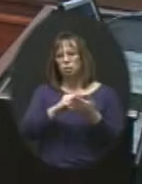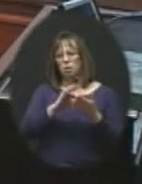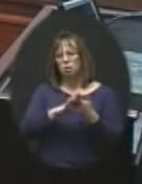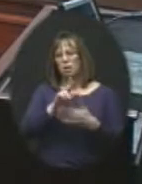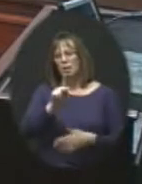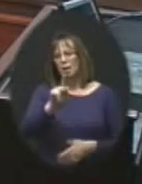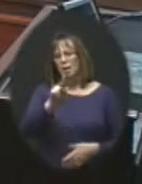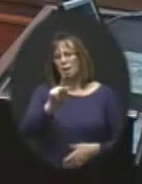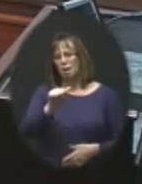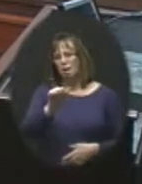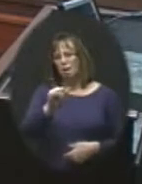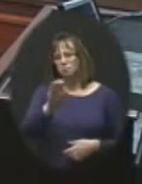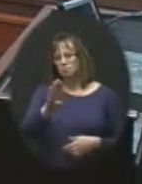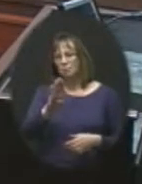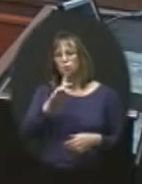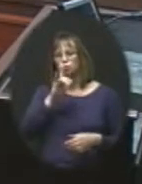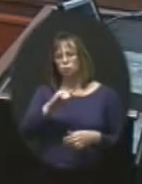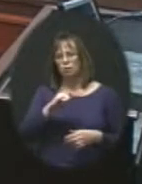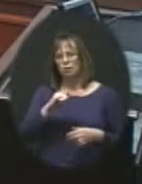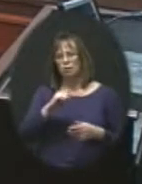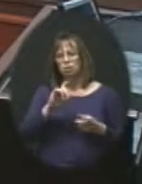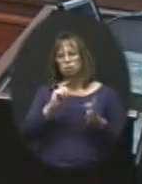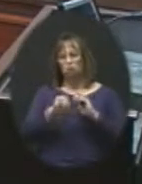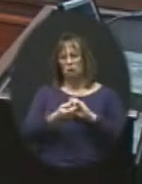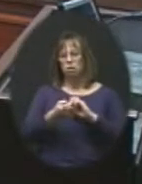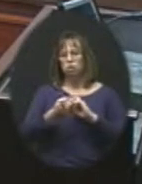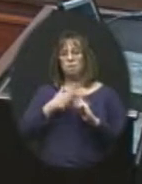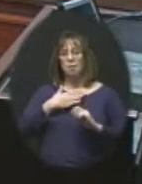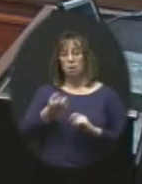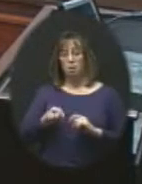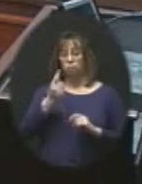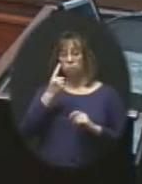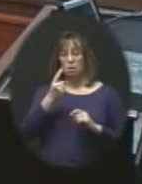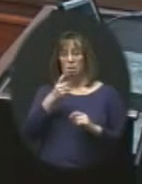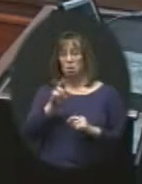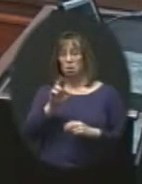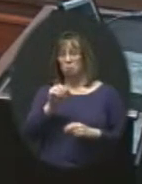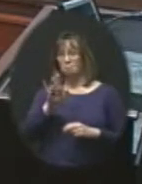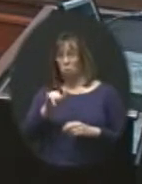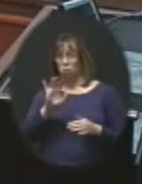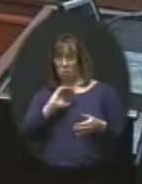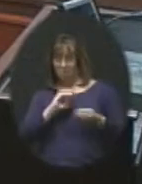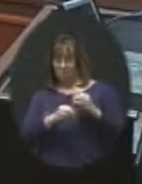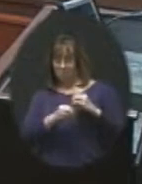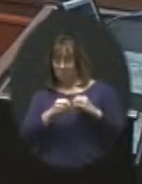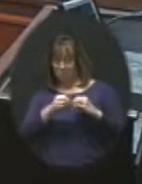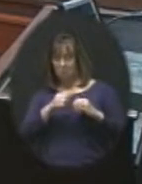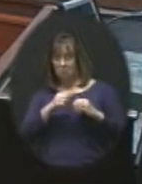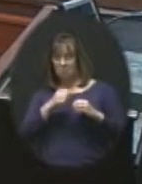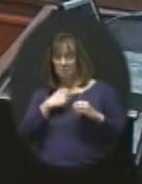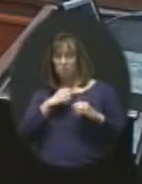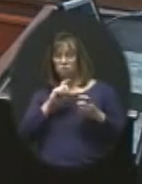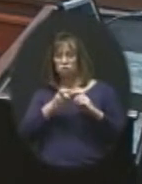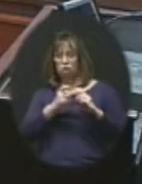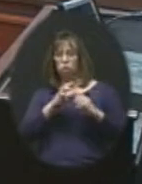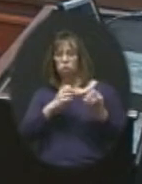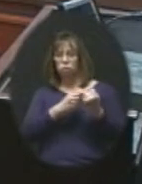KASB is really kind of changing, at least my understanding, Dr. Berry can correct me on this, is changing their stance on